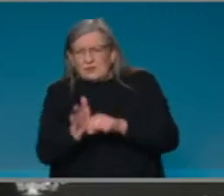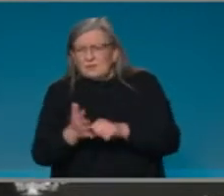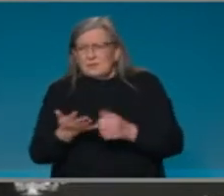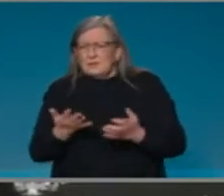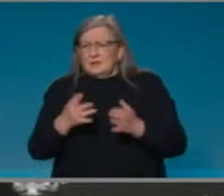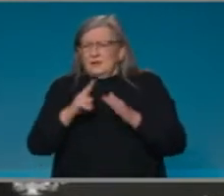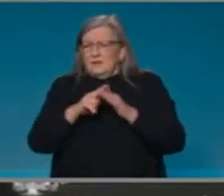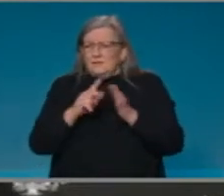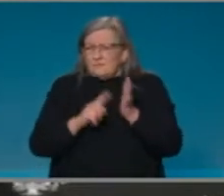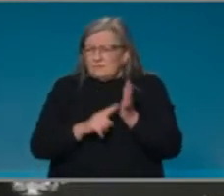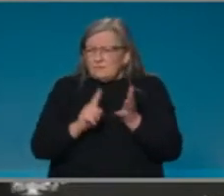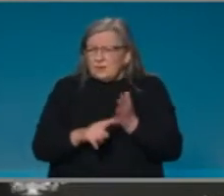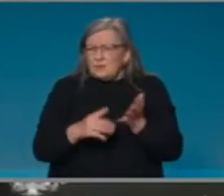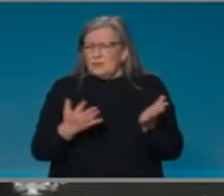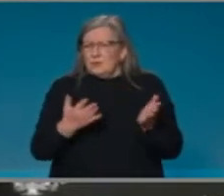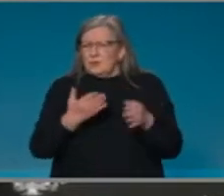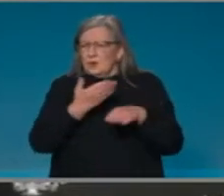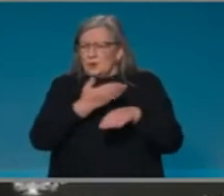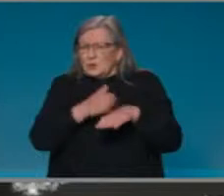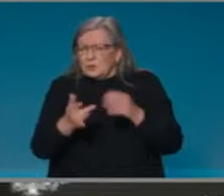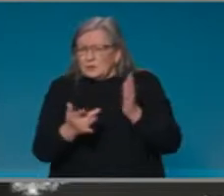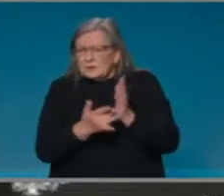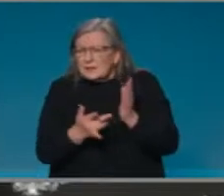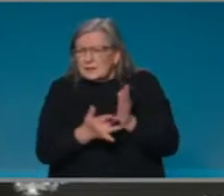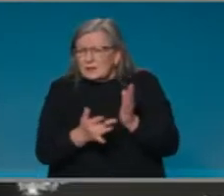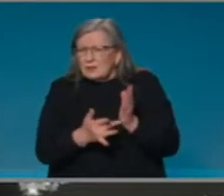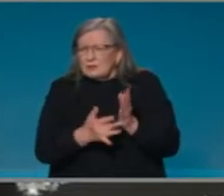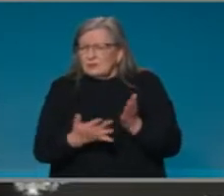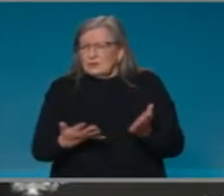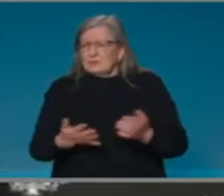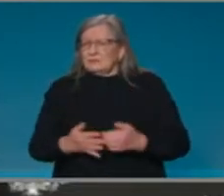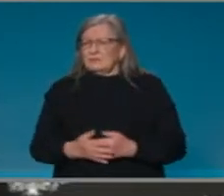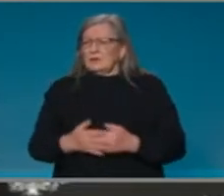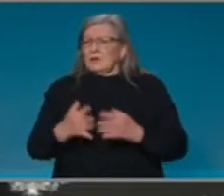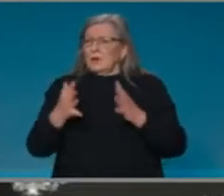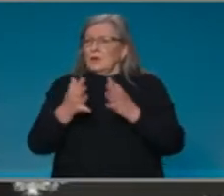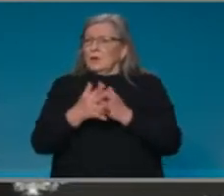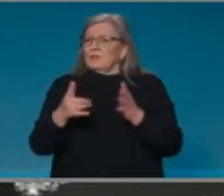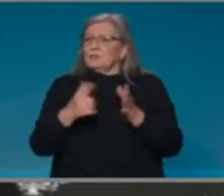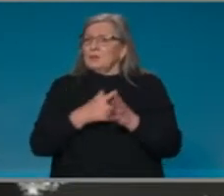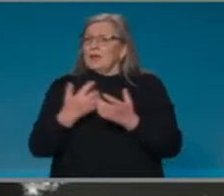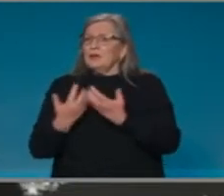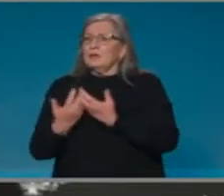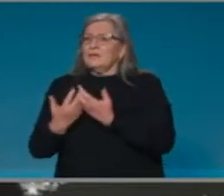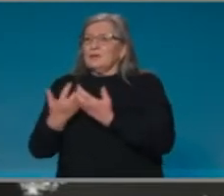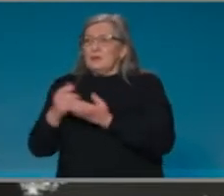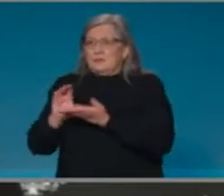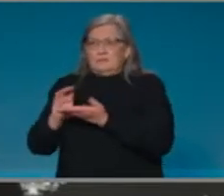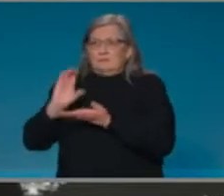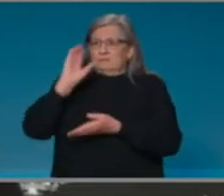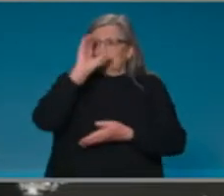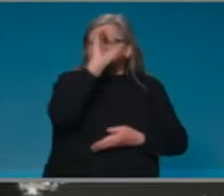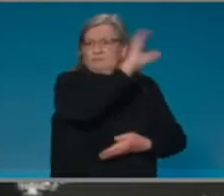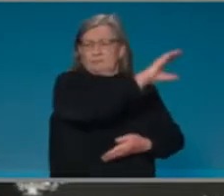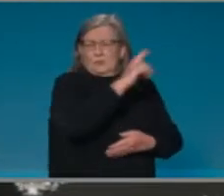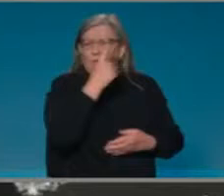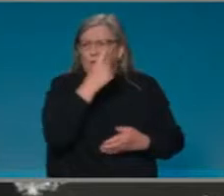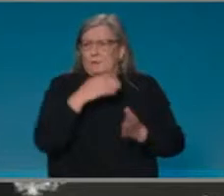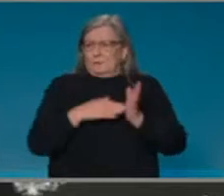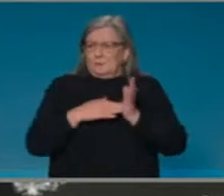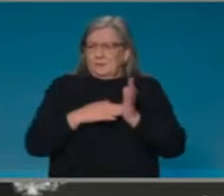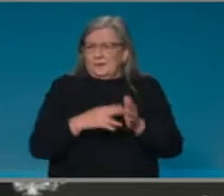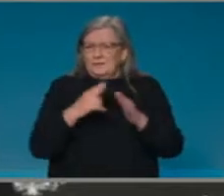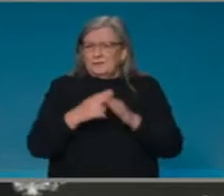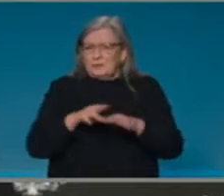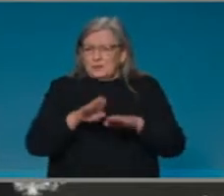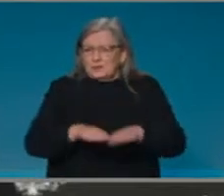We have the University of Western Australia with over $1 million to focus on children's respiratory vaccines, in